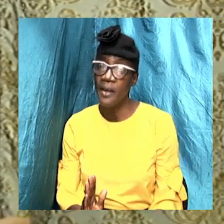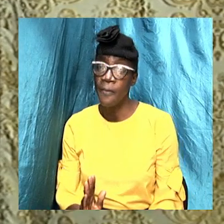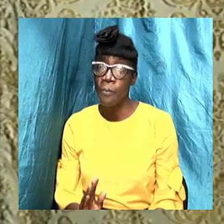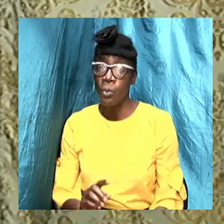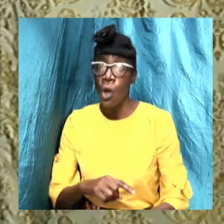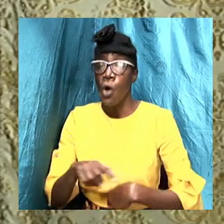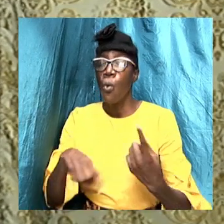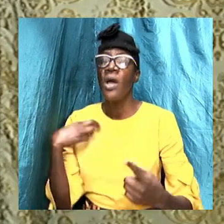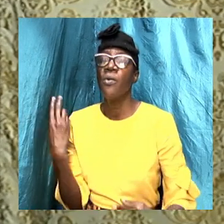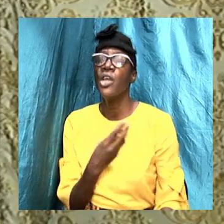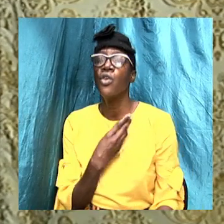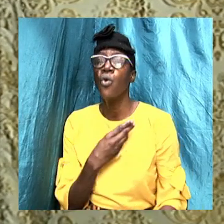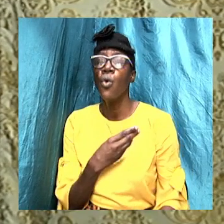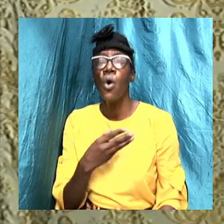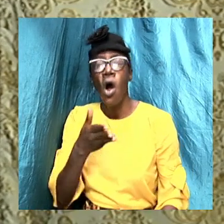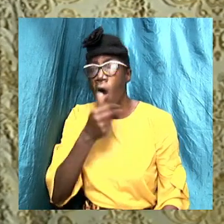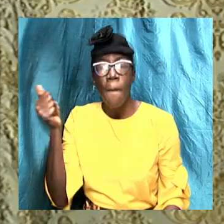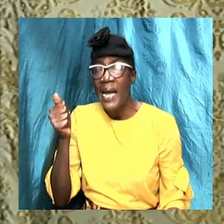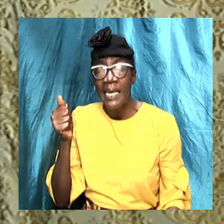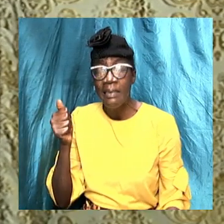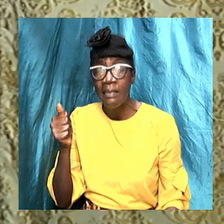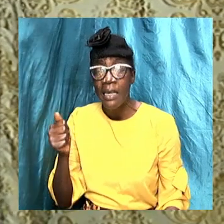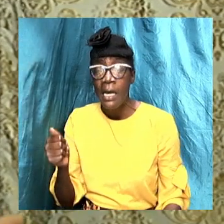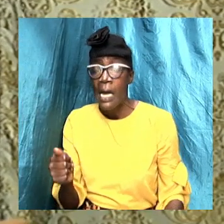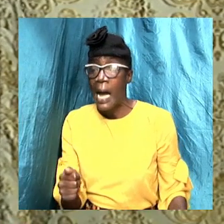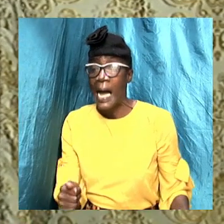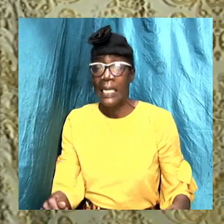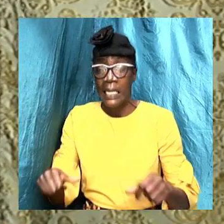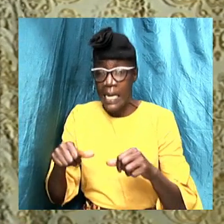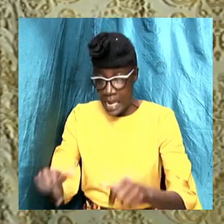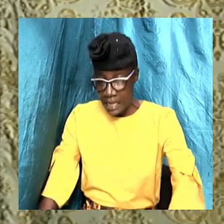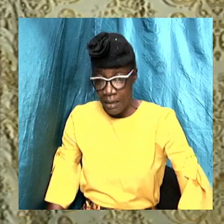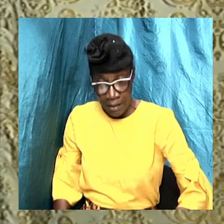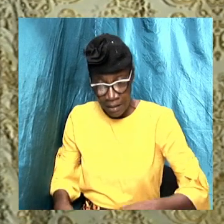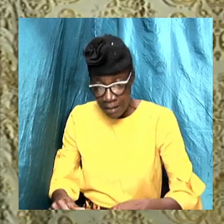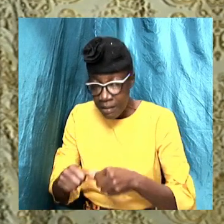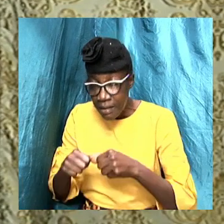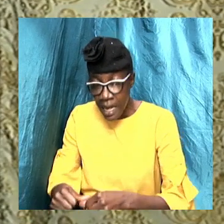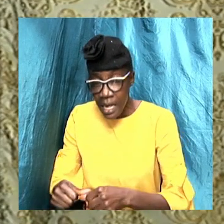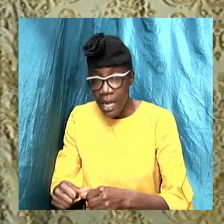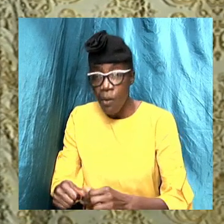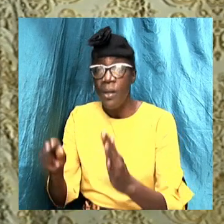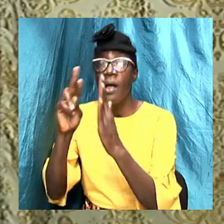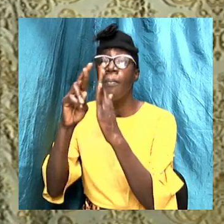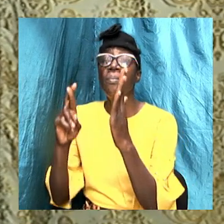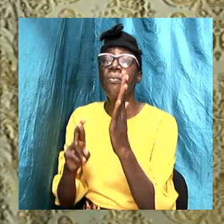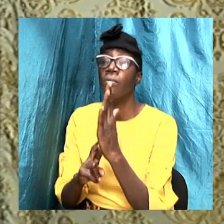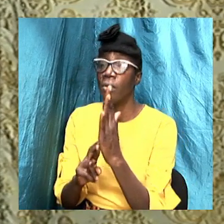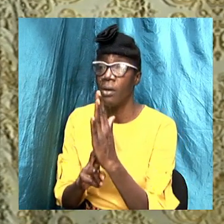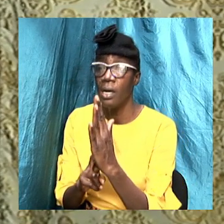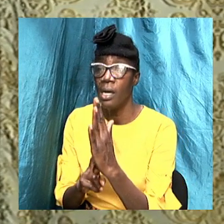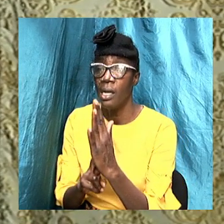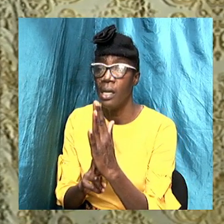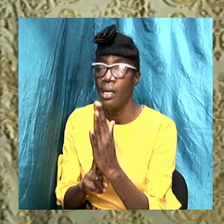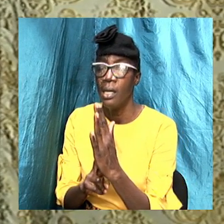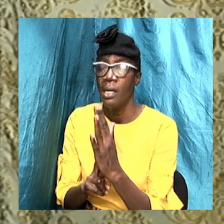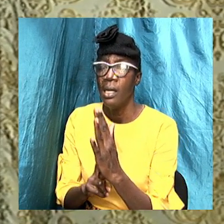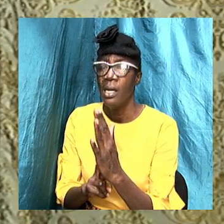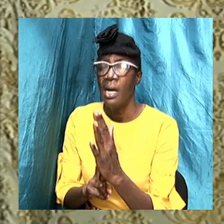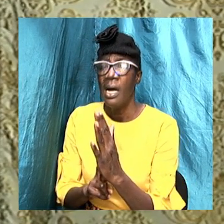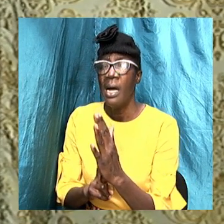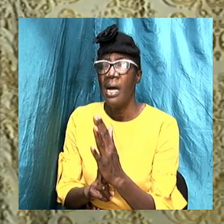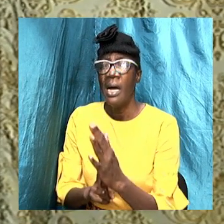do our best, when we abide by the protocols, and we do our best, we have to just rely on the Lord.